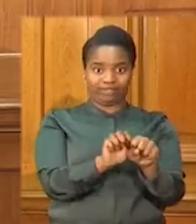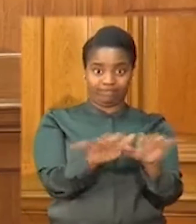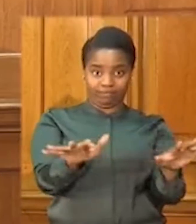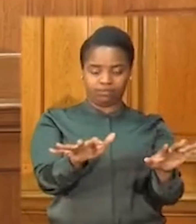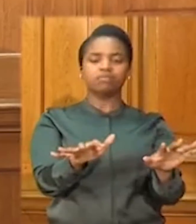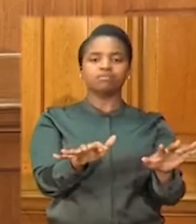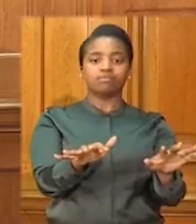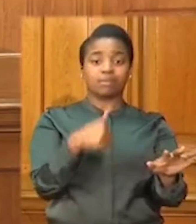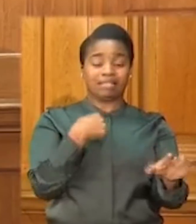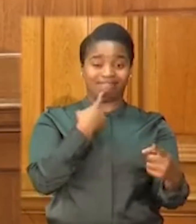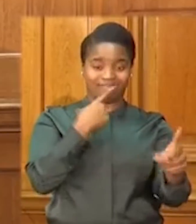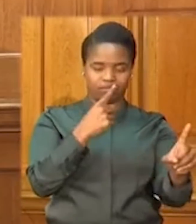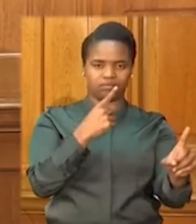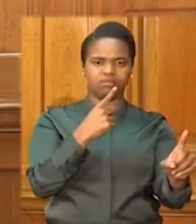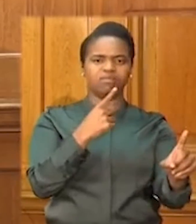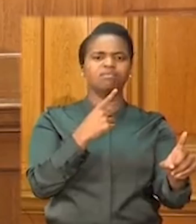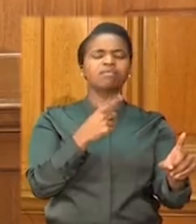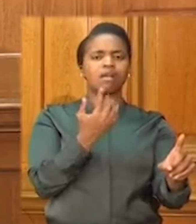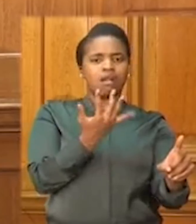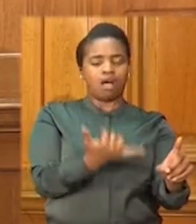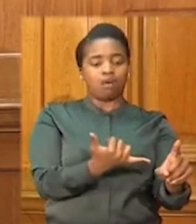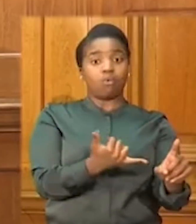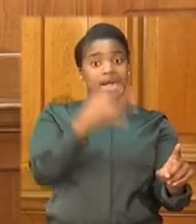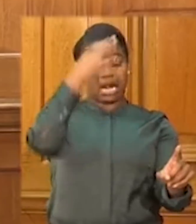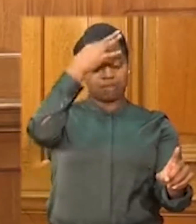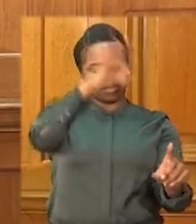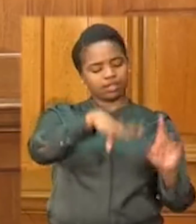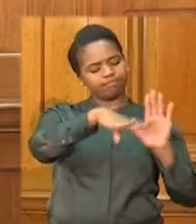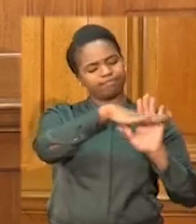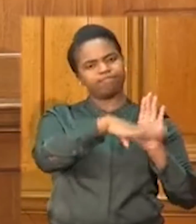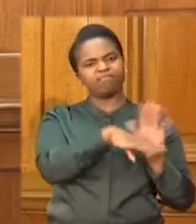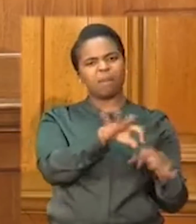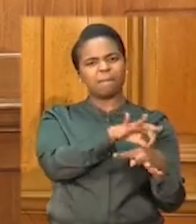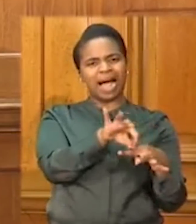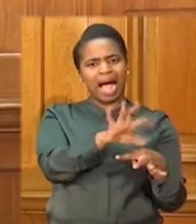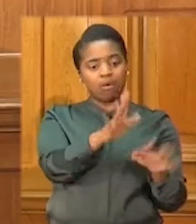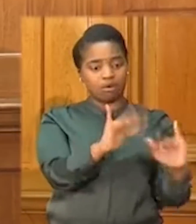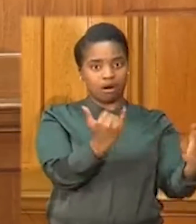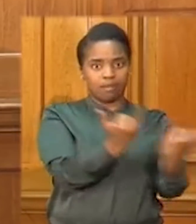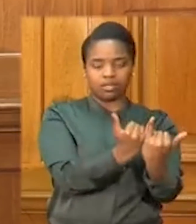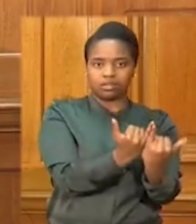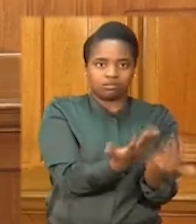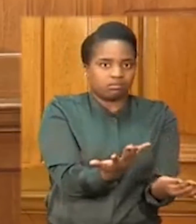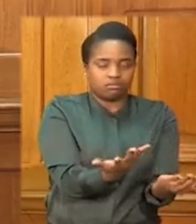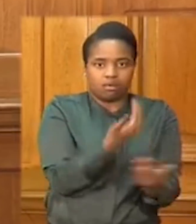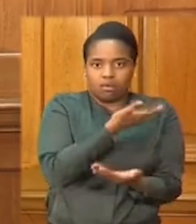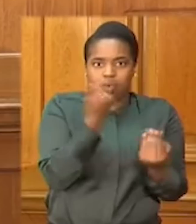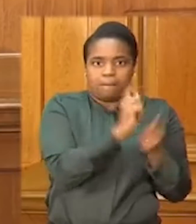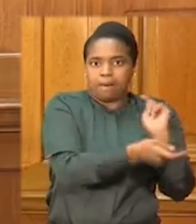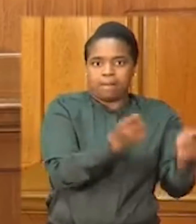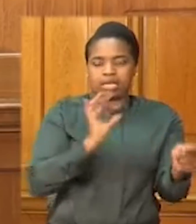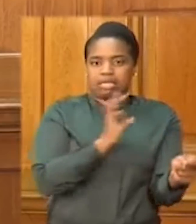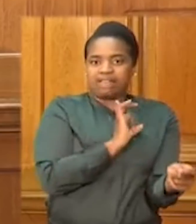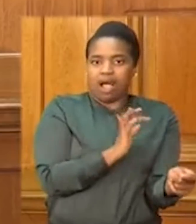of measures to support workers' wages and assist companies in distress. By the end of